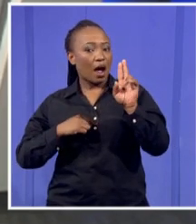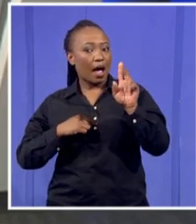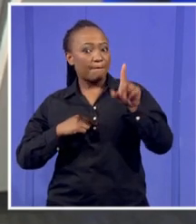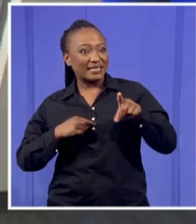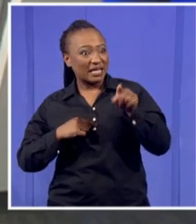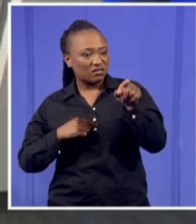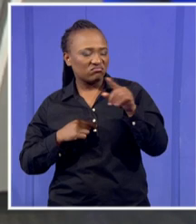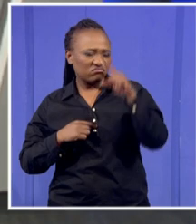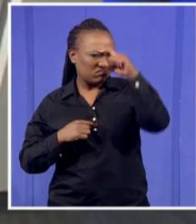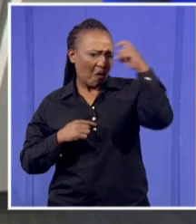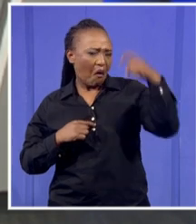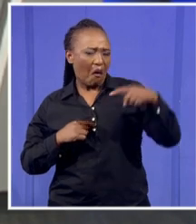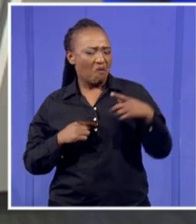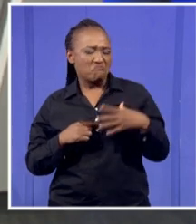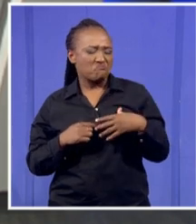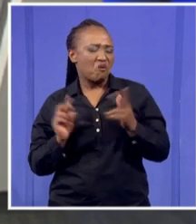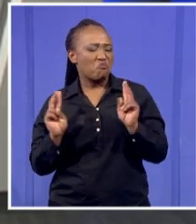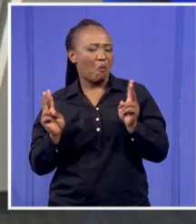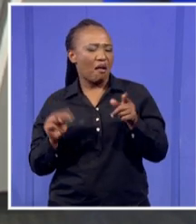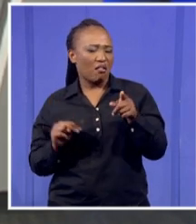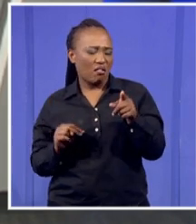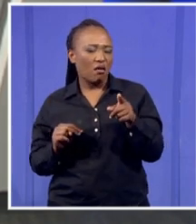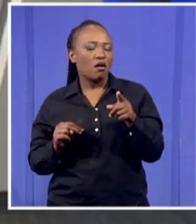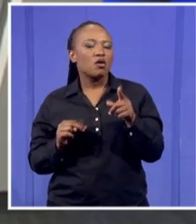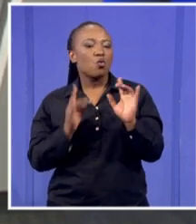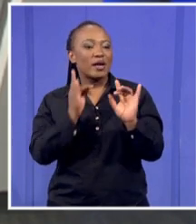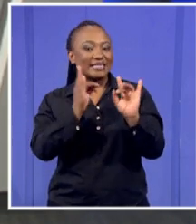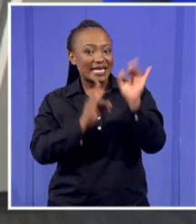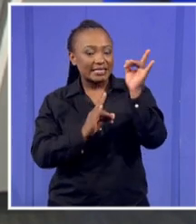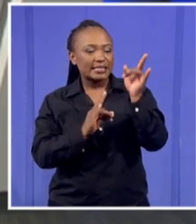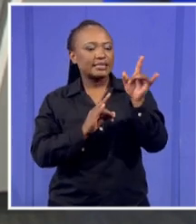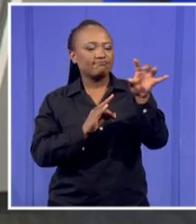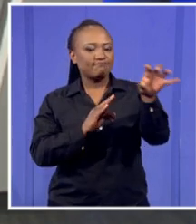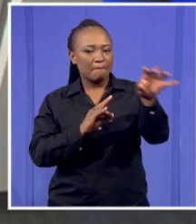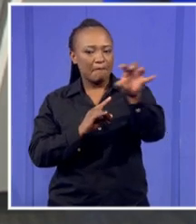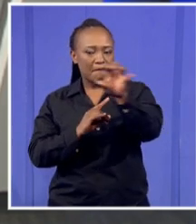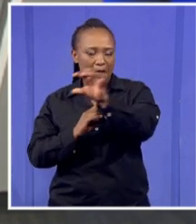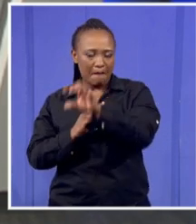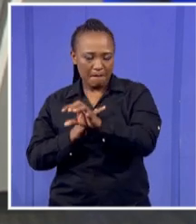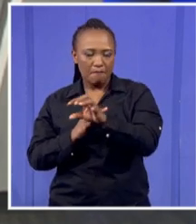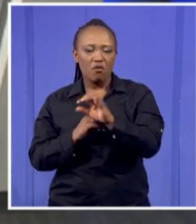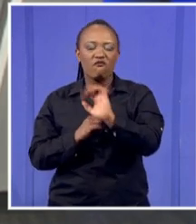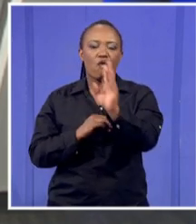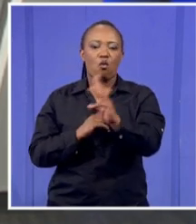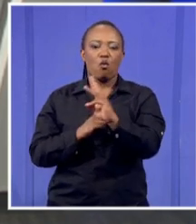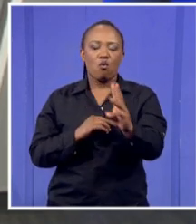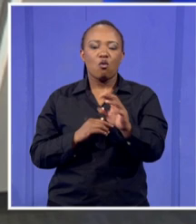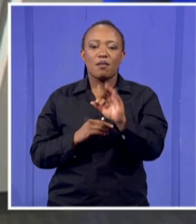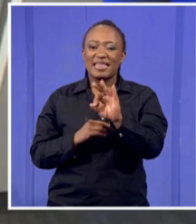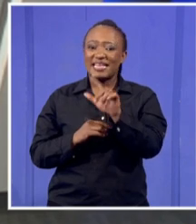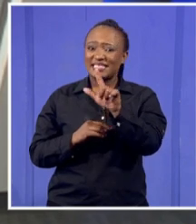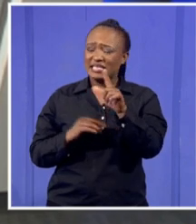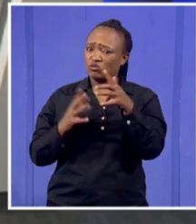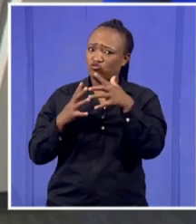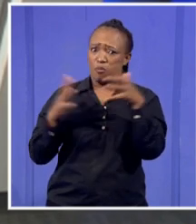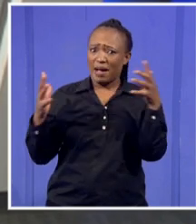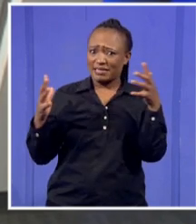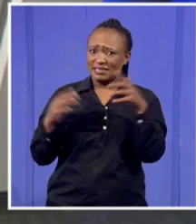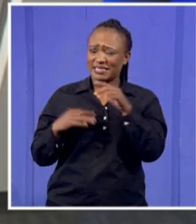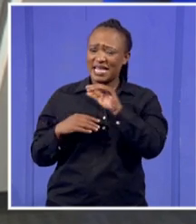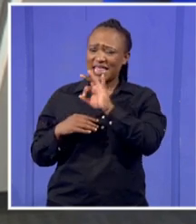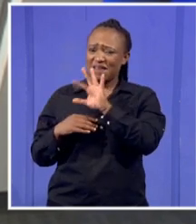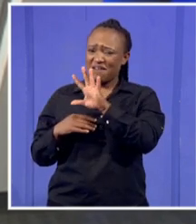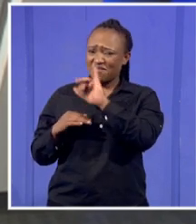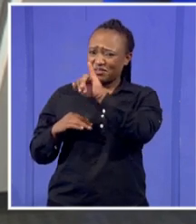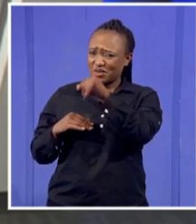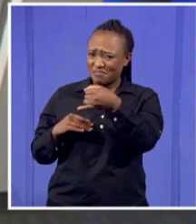instance. So you work with individual cities to issue the warnings. Yeah. But 36 is still a lot for us. 35 in Johannesburg, 38